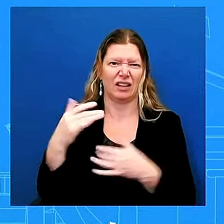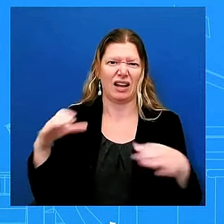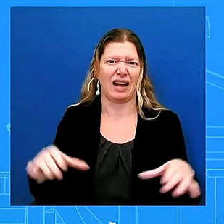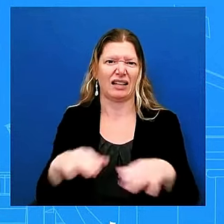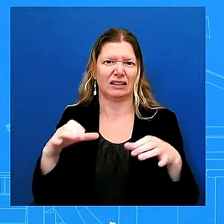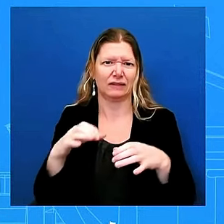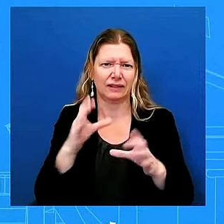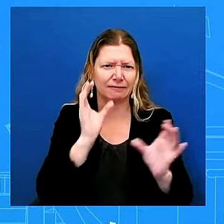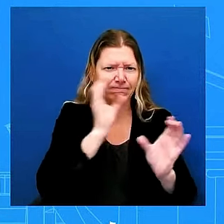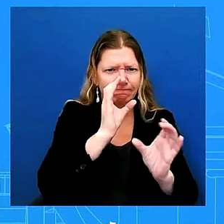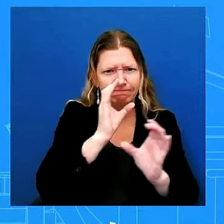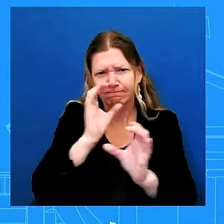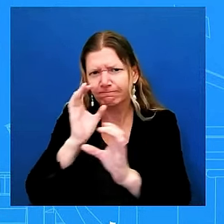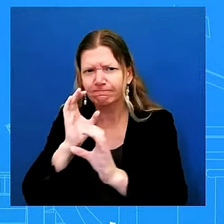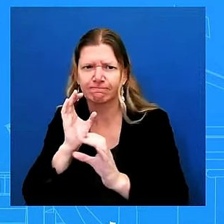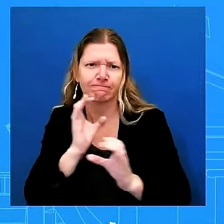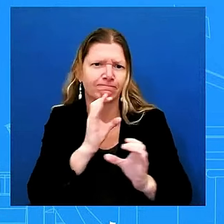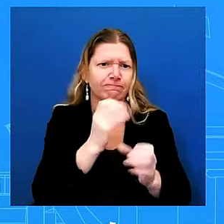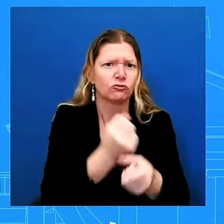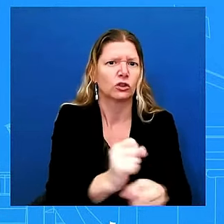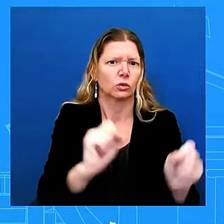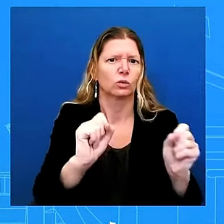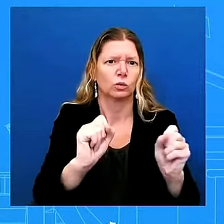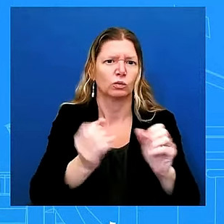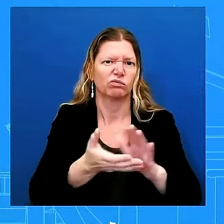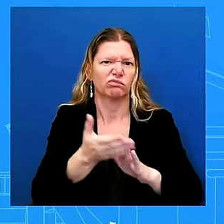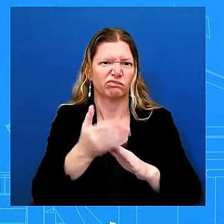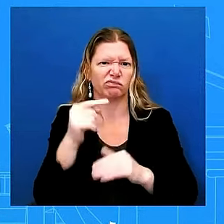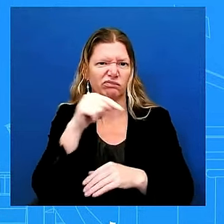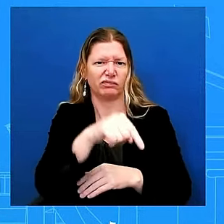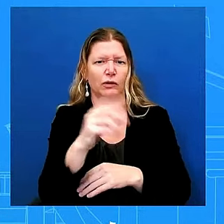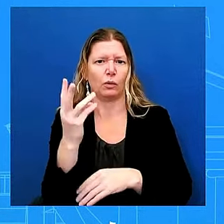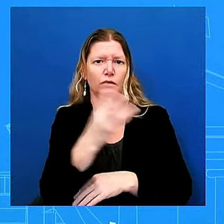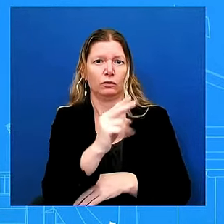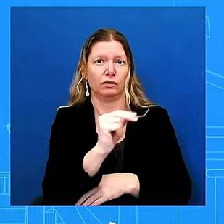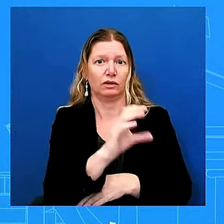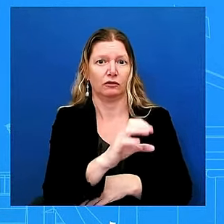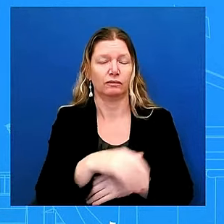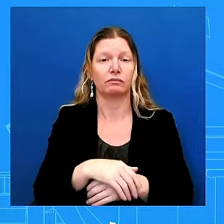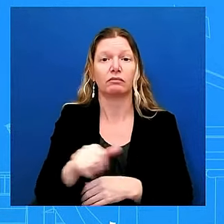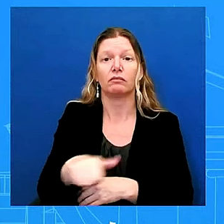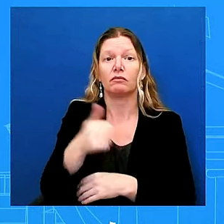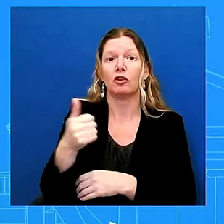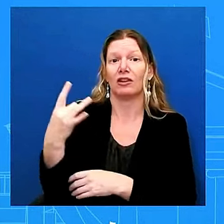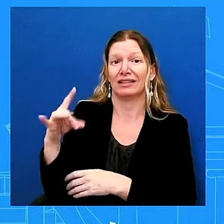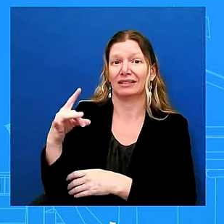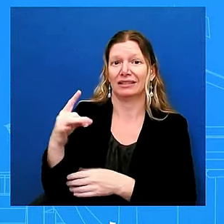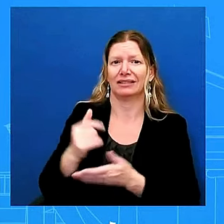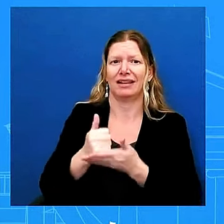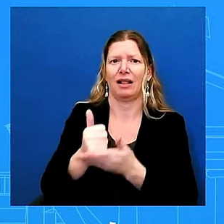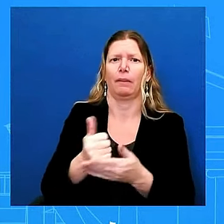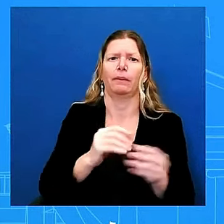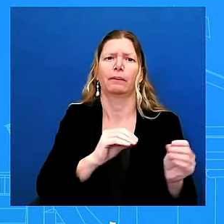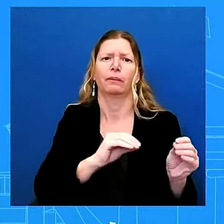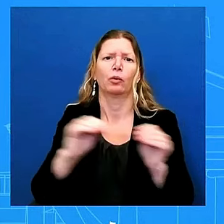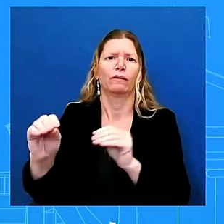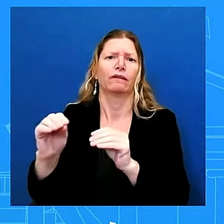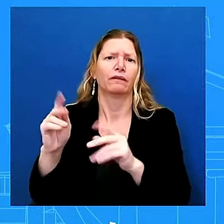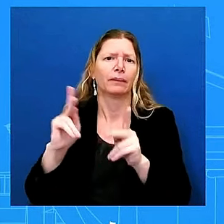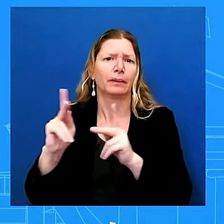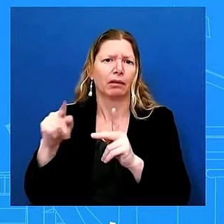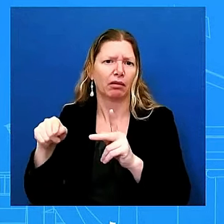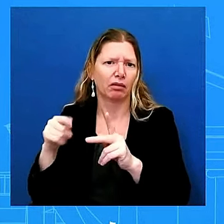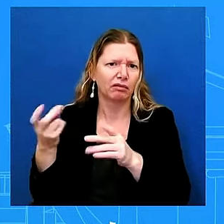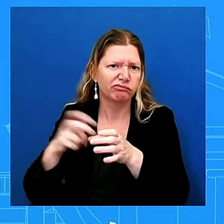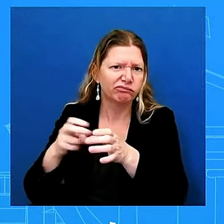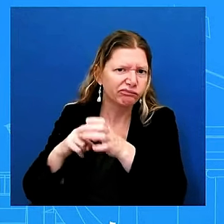are helping to move response personnel and deliver critical commodities and support into remote and isolated communities that are not accessible right by